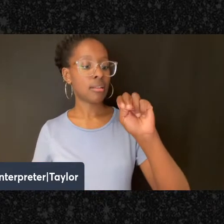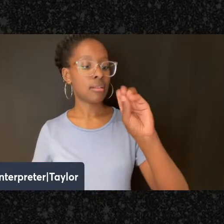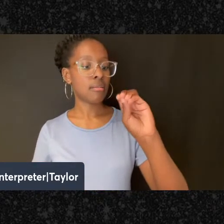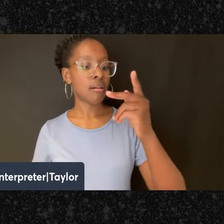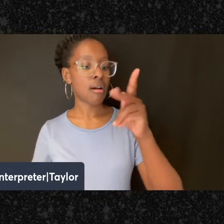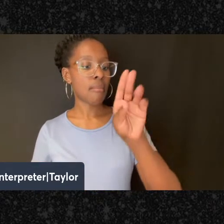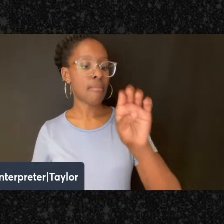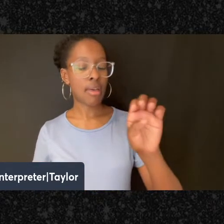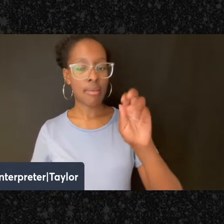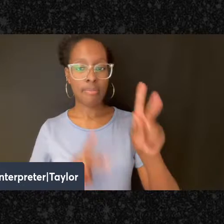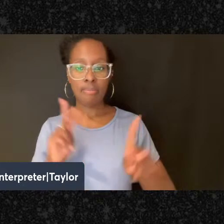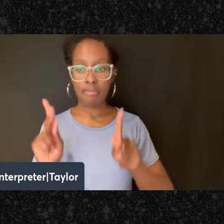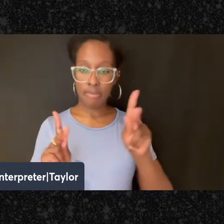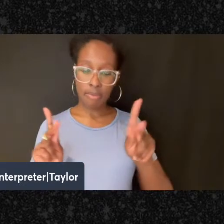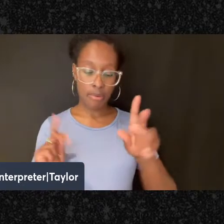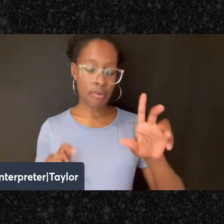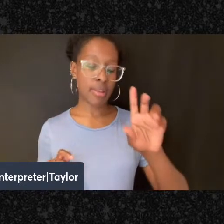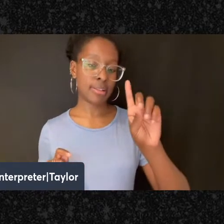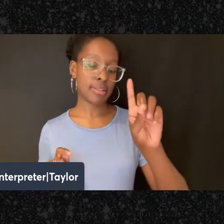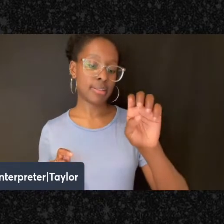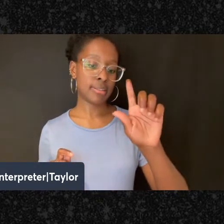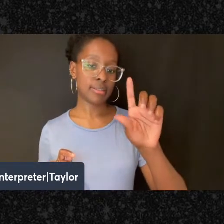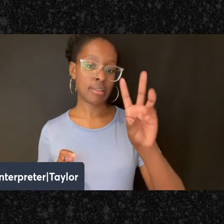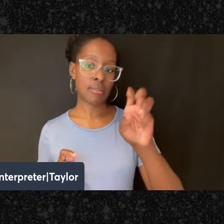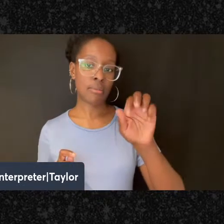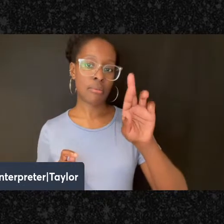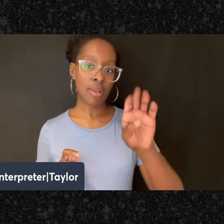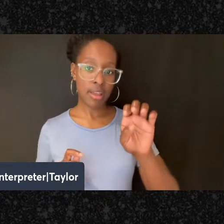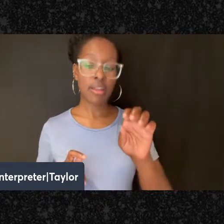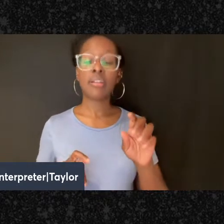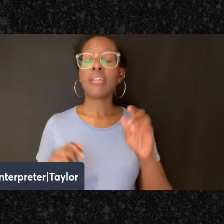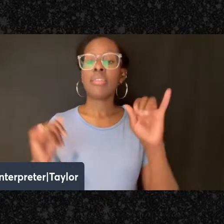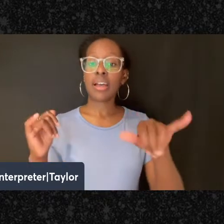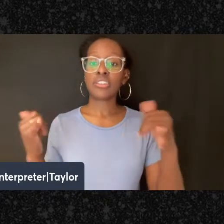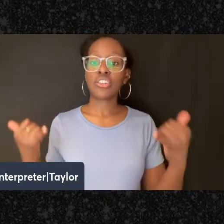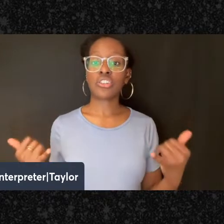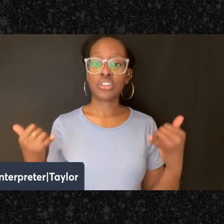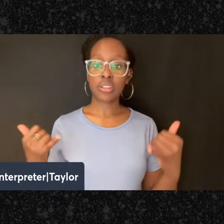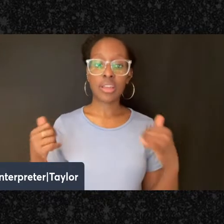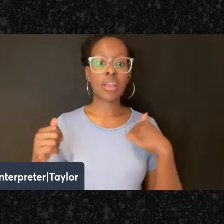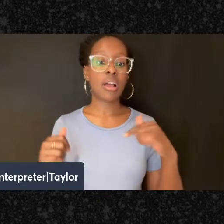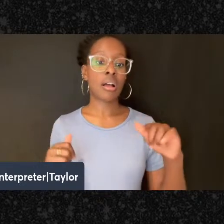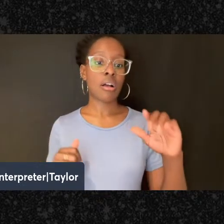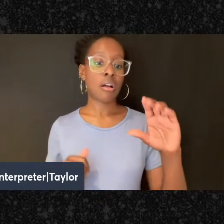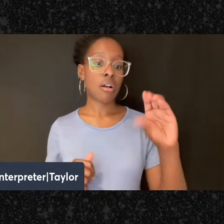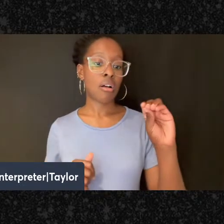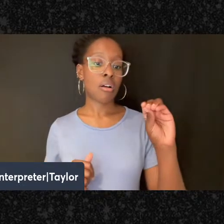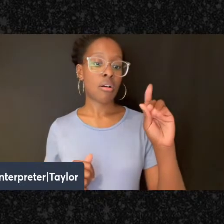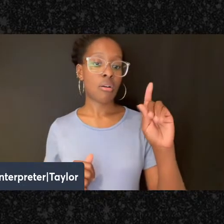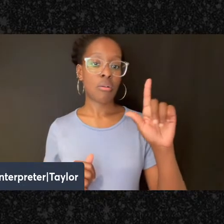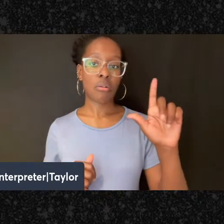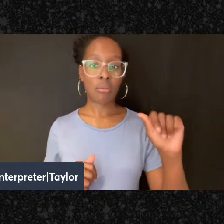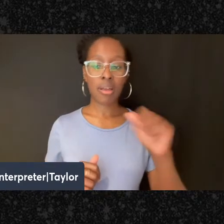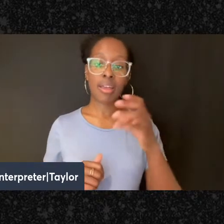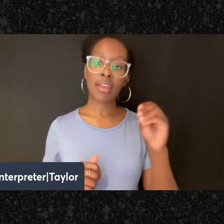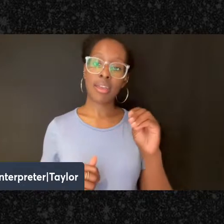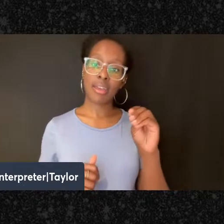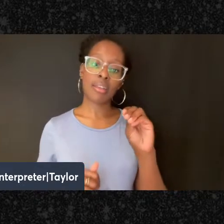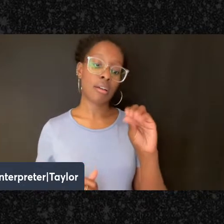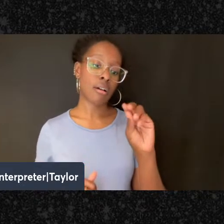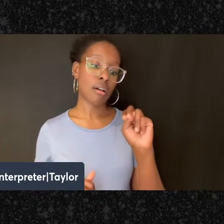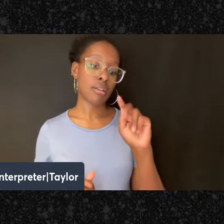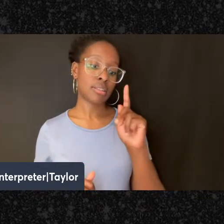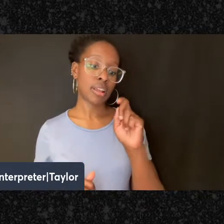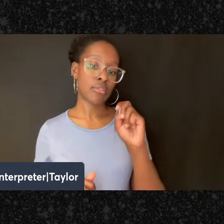homelands to places as far as what is now Oklahoma, Wisconsin, and Ontario, Canada. We pay respect to Indigenous